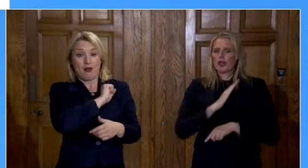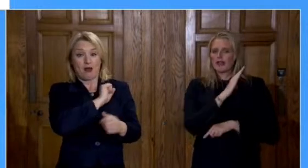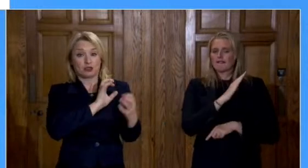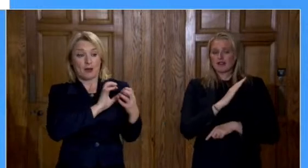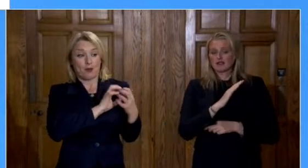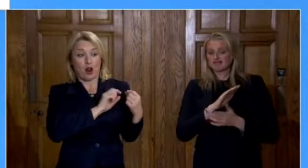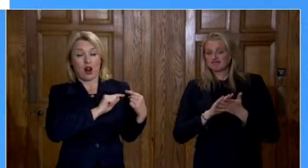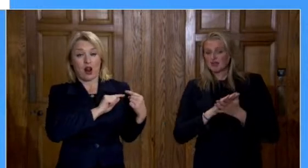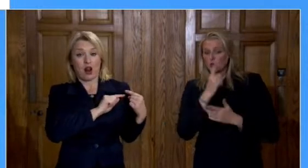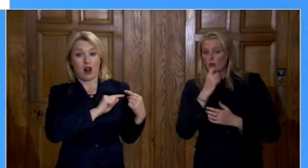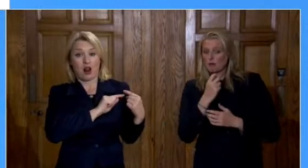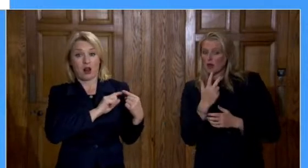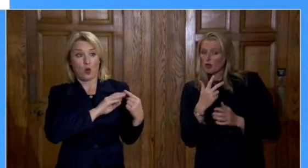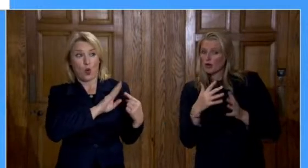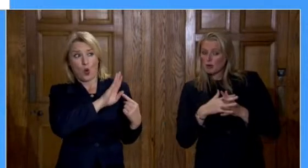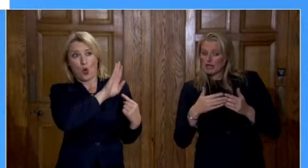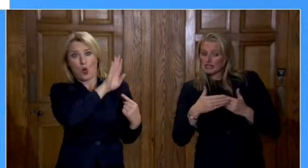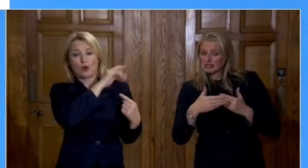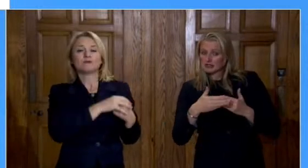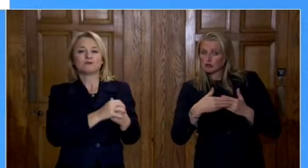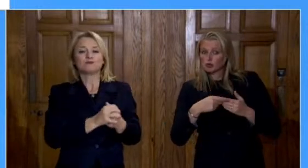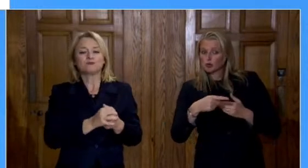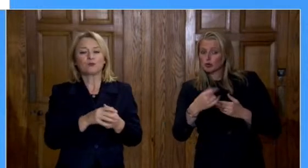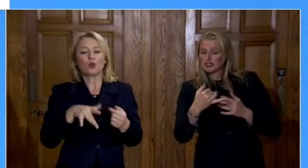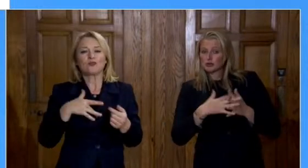in as little as three weeks.